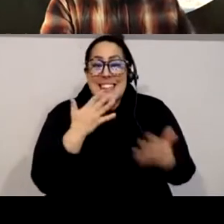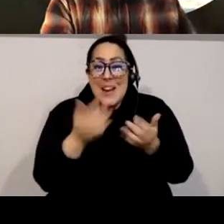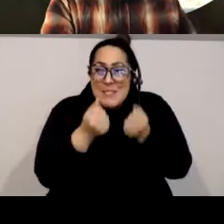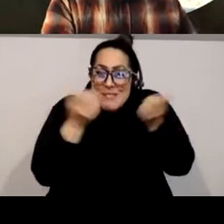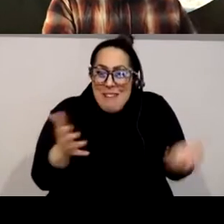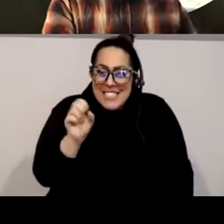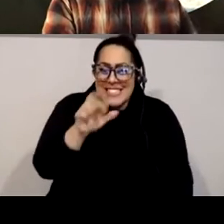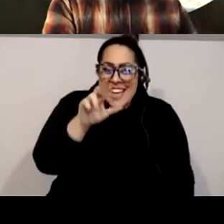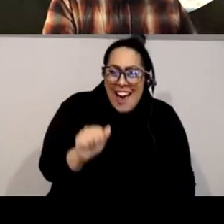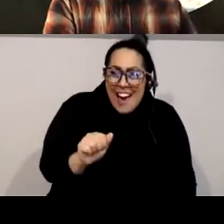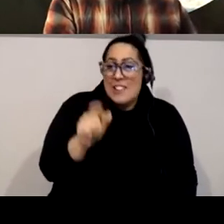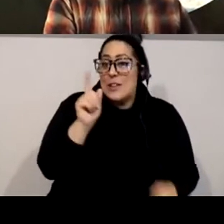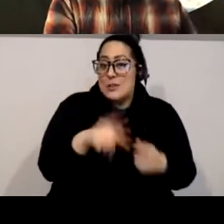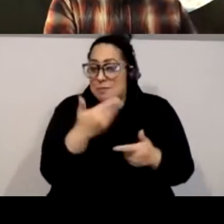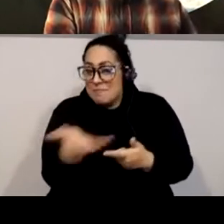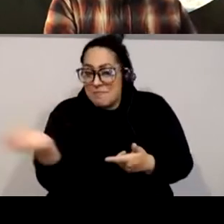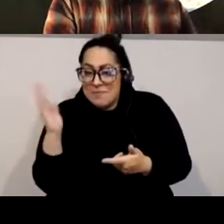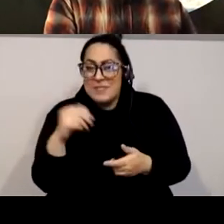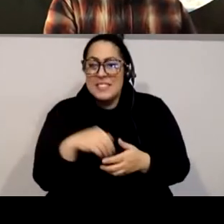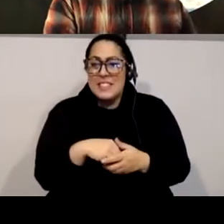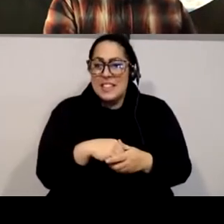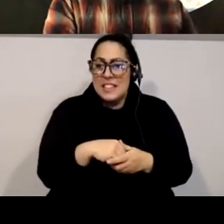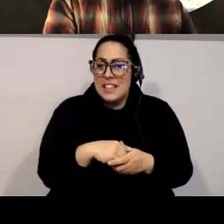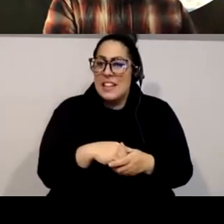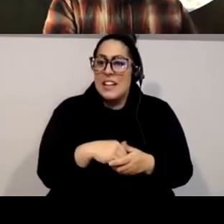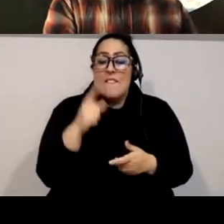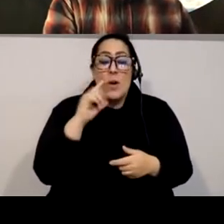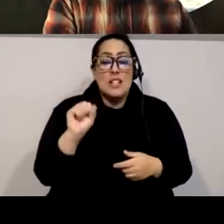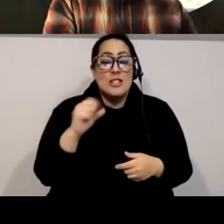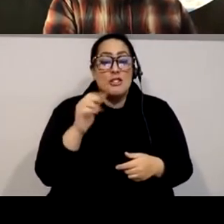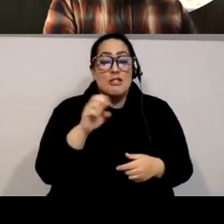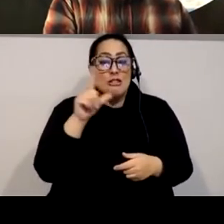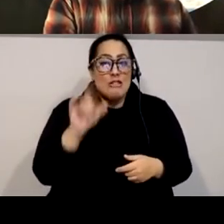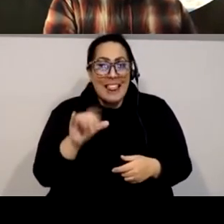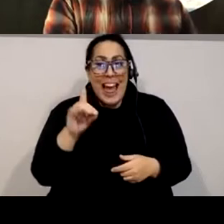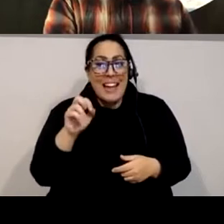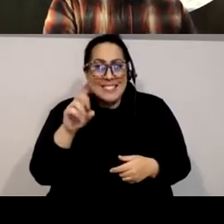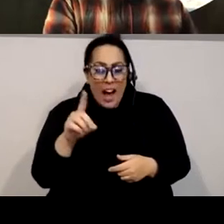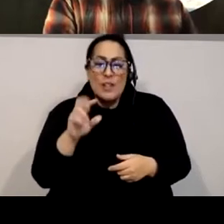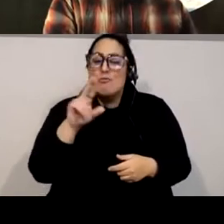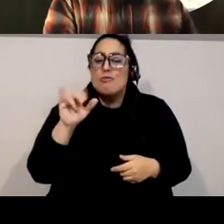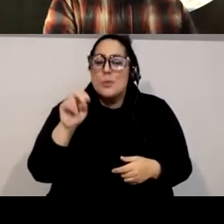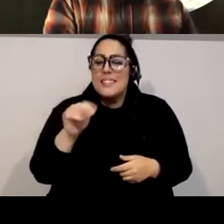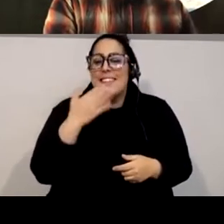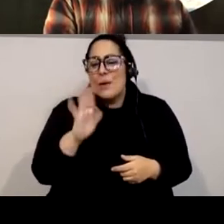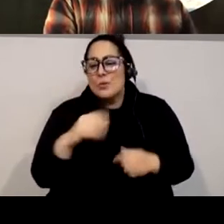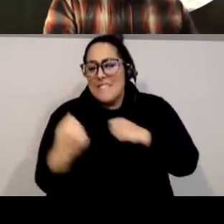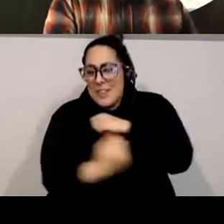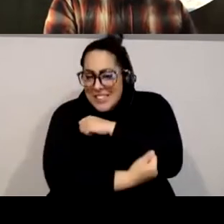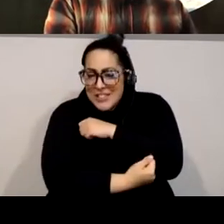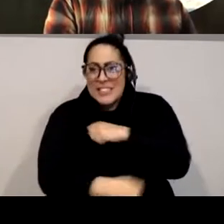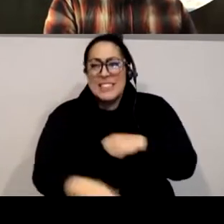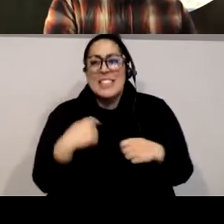And to everyone at the Eighth Floor and the Shelly and Donald Rubin Foundation for this opportunity. I quick